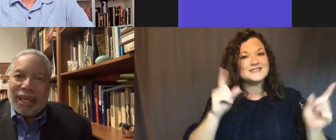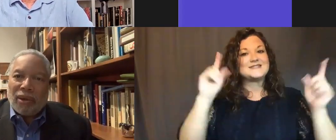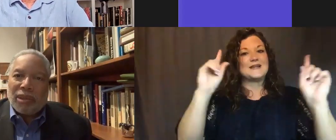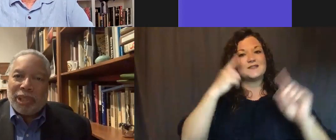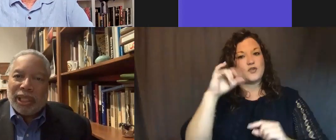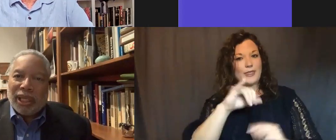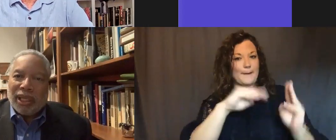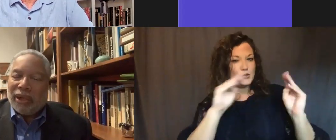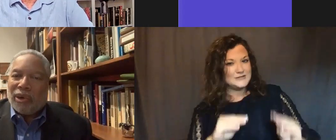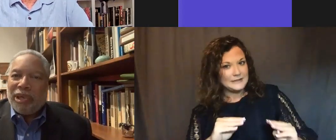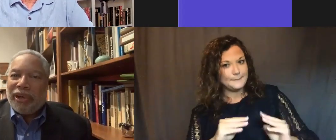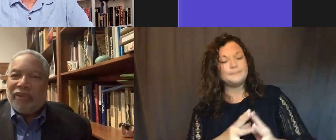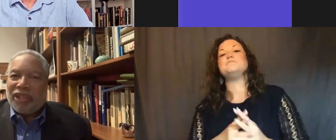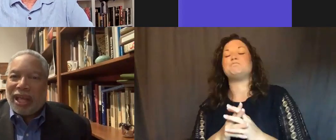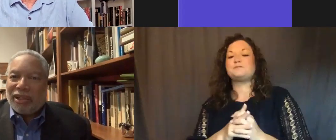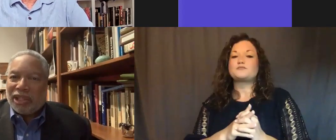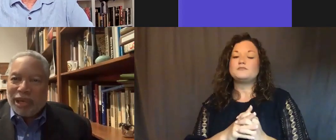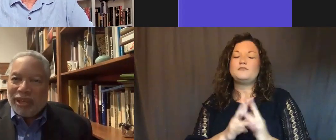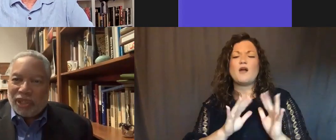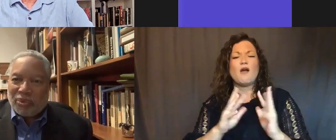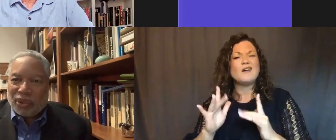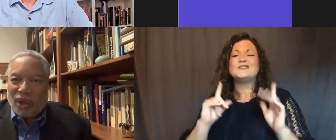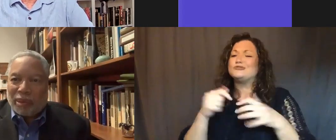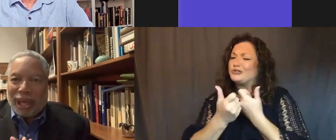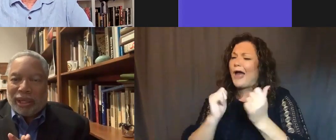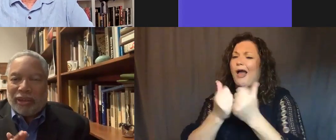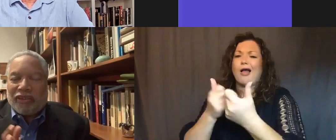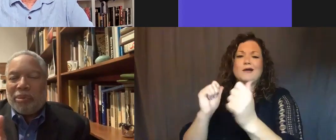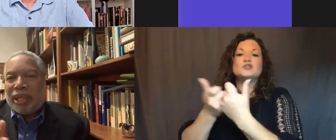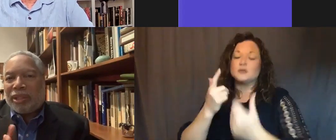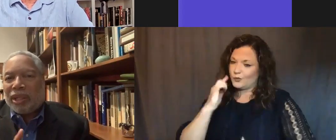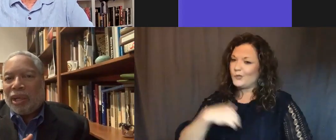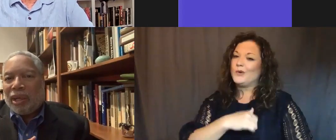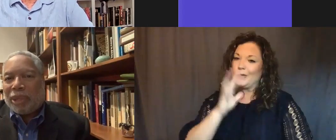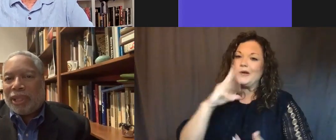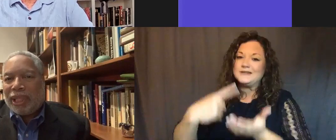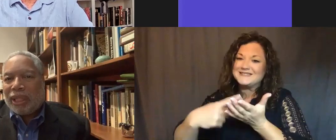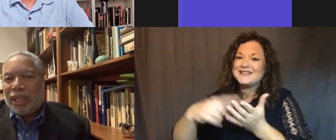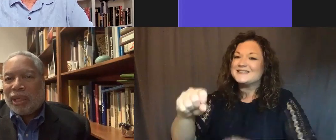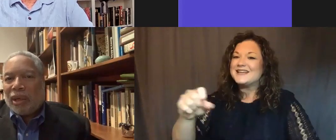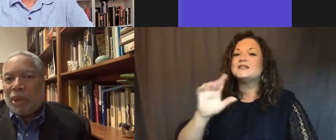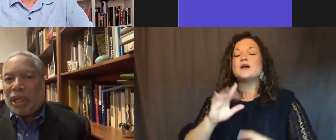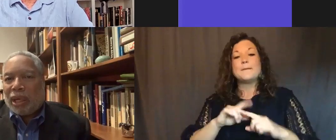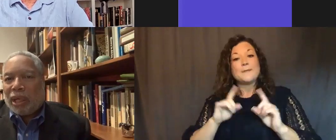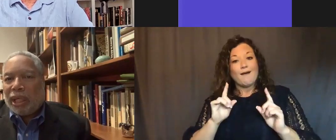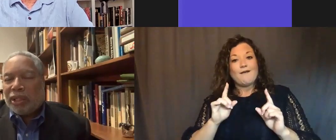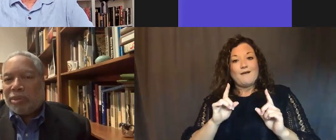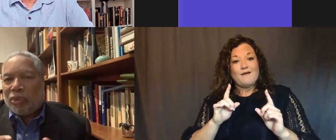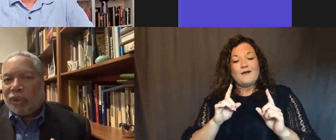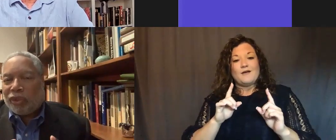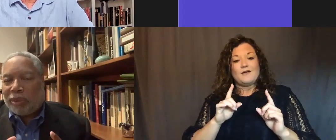And that ultimately, there were a myriad of challenges, many of which we'll talk about in a few minutes. But I think that what